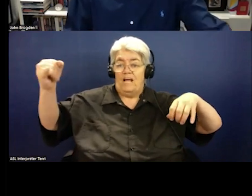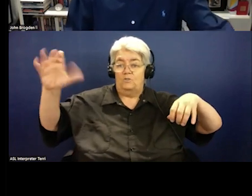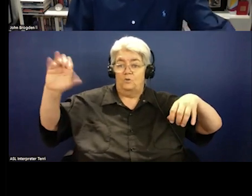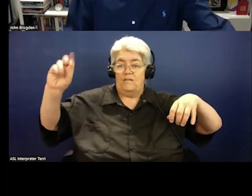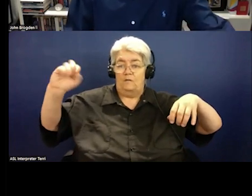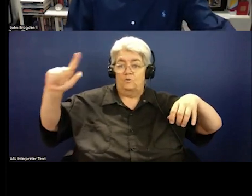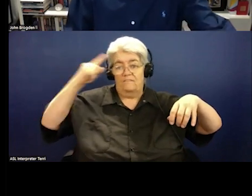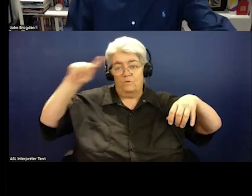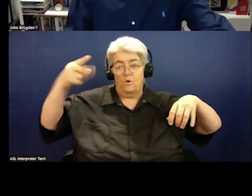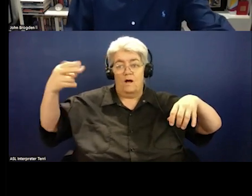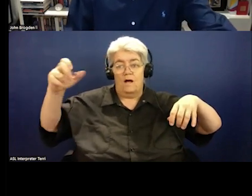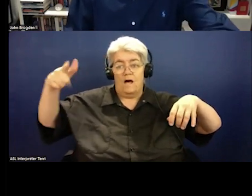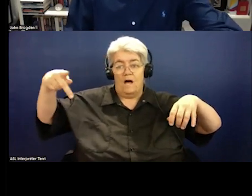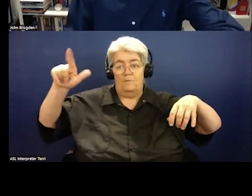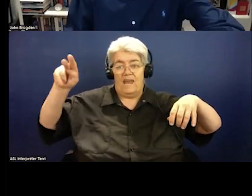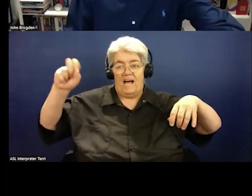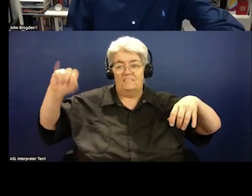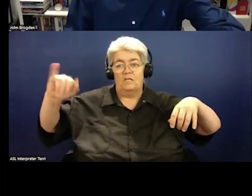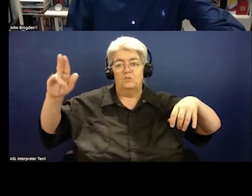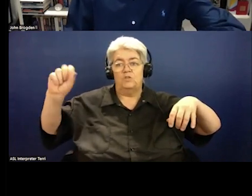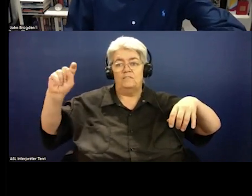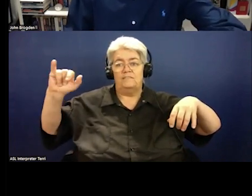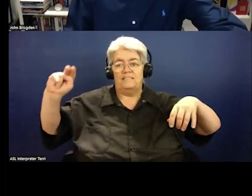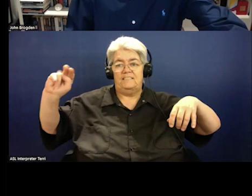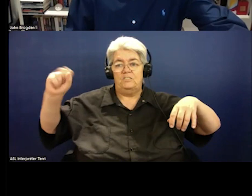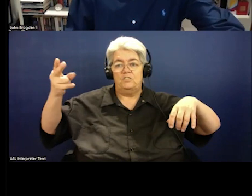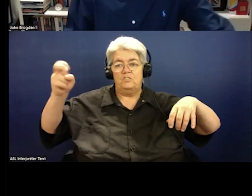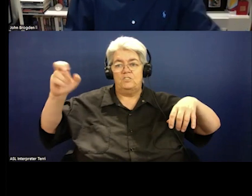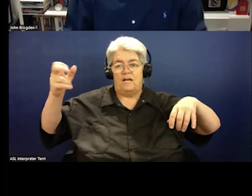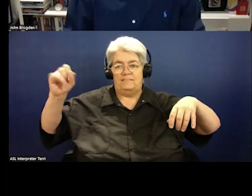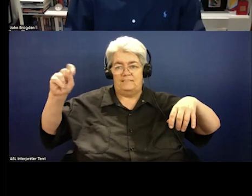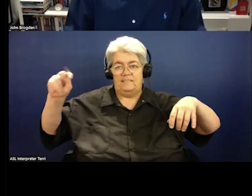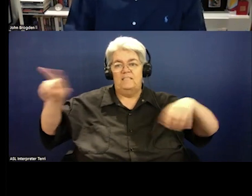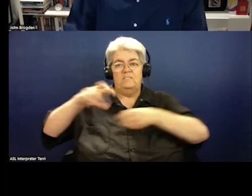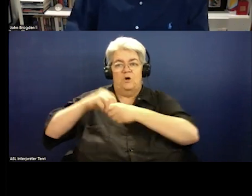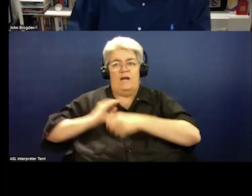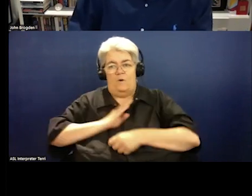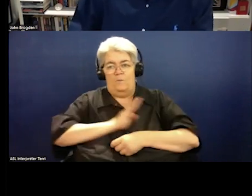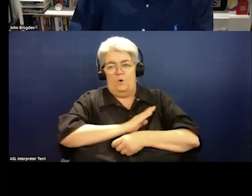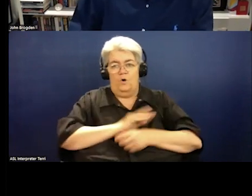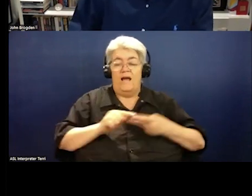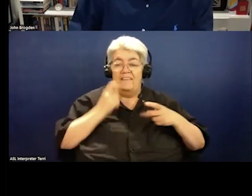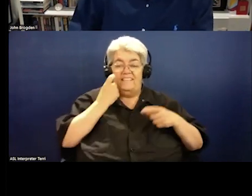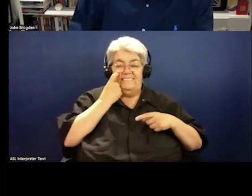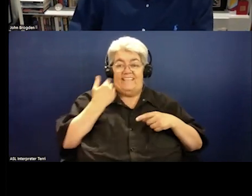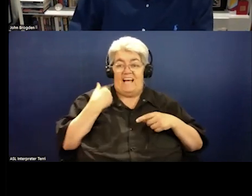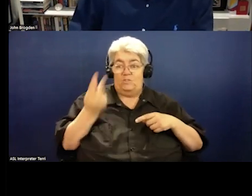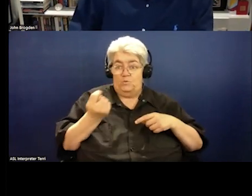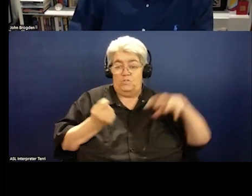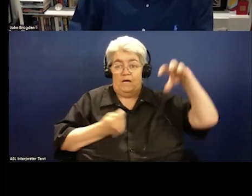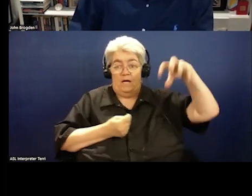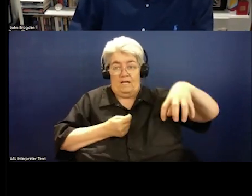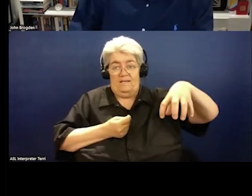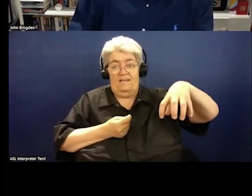Helplines, Justin Chase. Some of you may know Justin. Justin's on our board as well. And just on Tuesday, we accepted